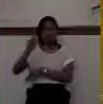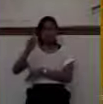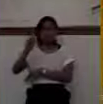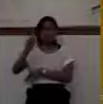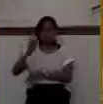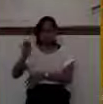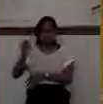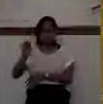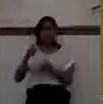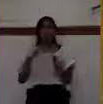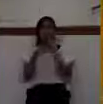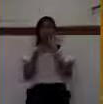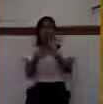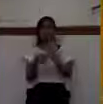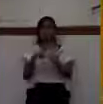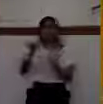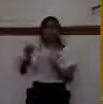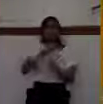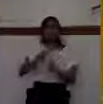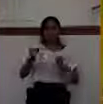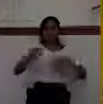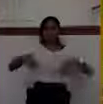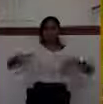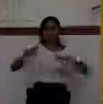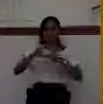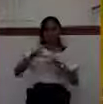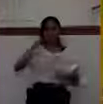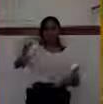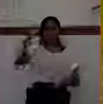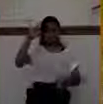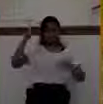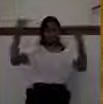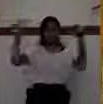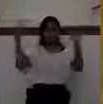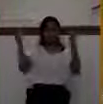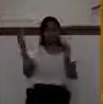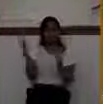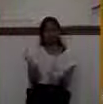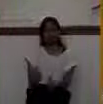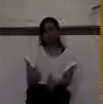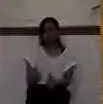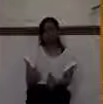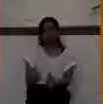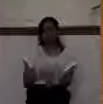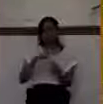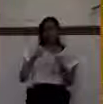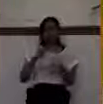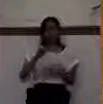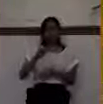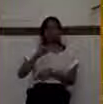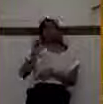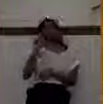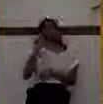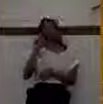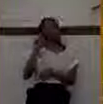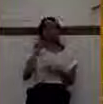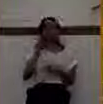of the decline and the spiritual deterioration under the days of Rehoboam.